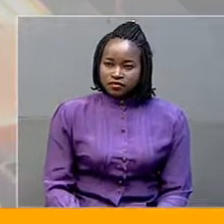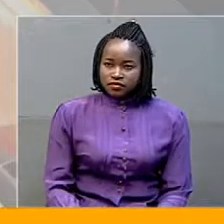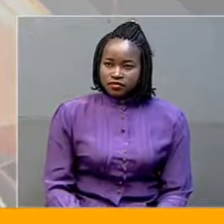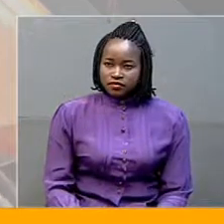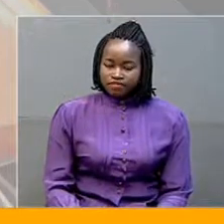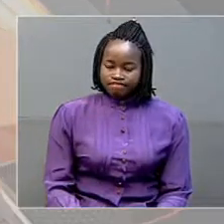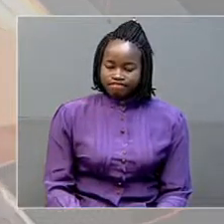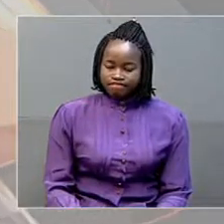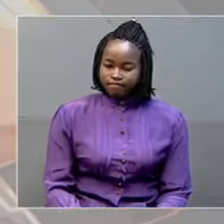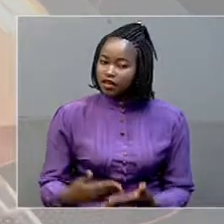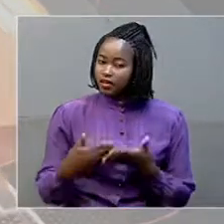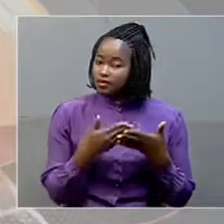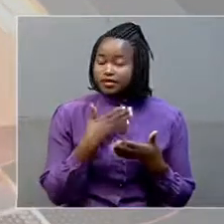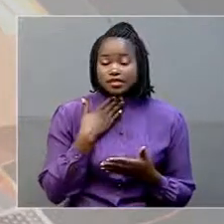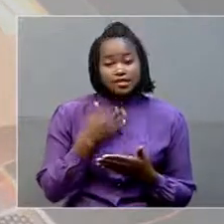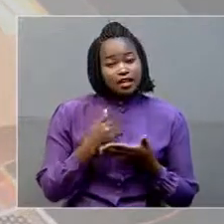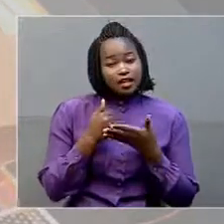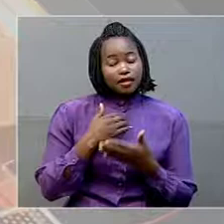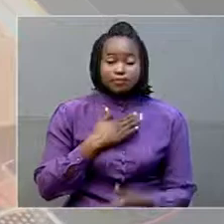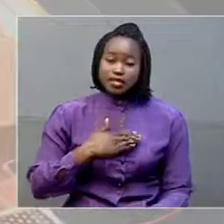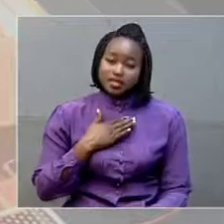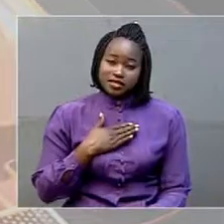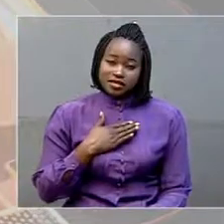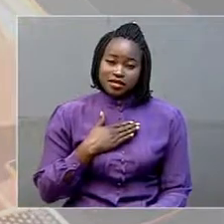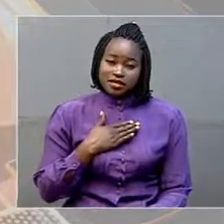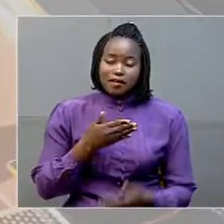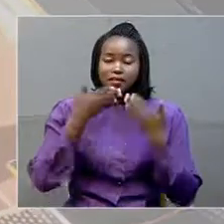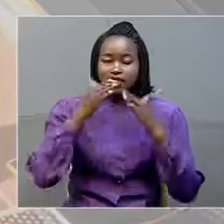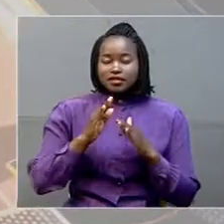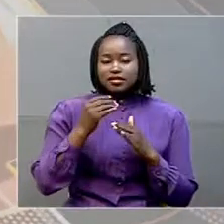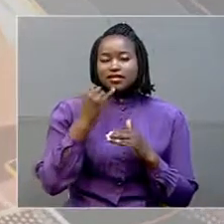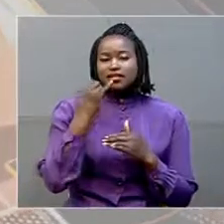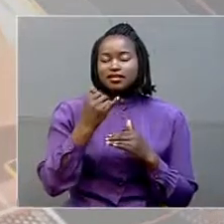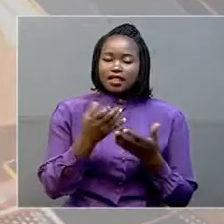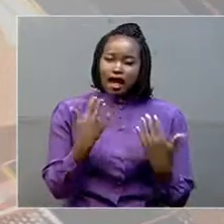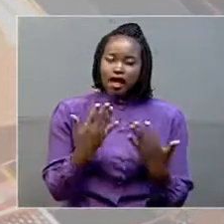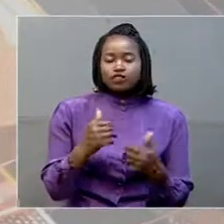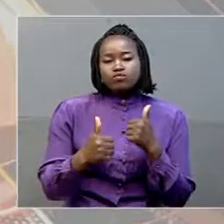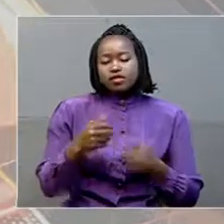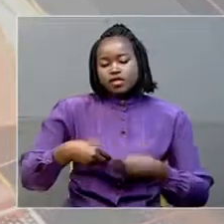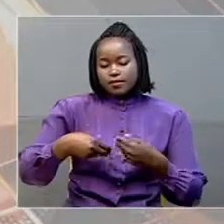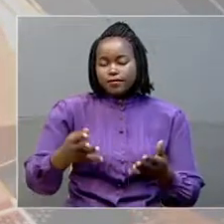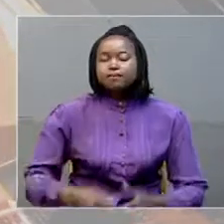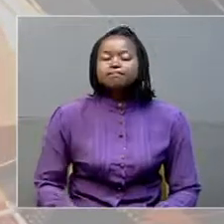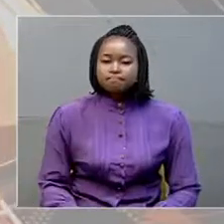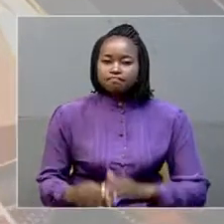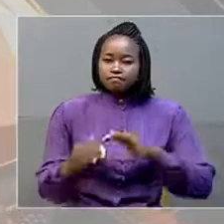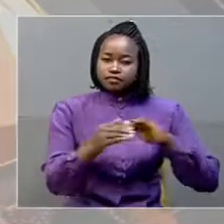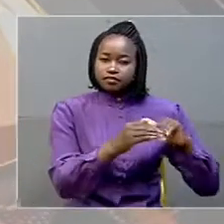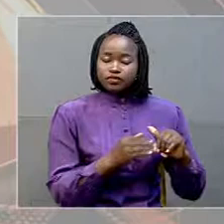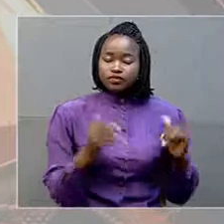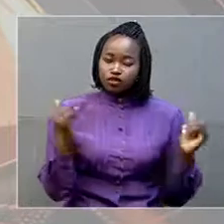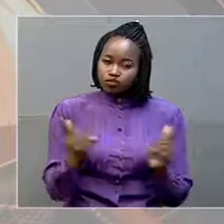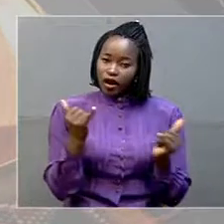The baby there needs help. Blessed is the hand that giveth. In a bid to promote agriculture, which is the